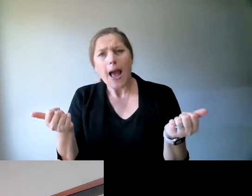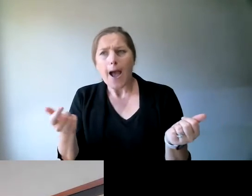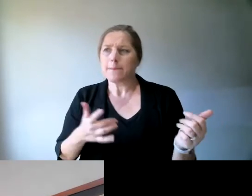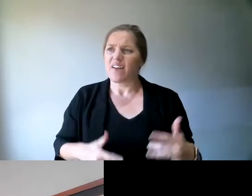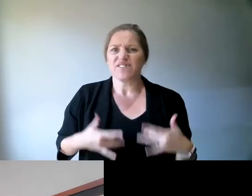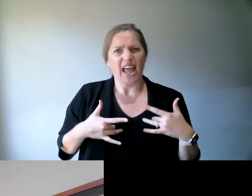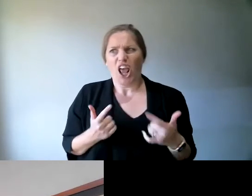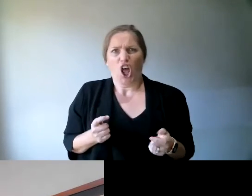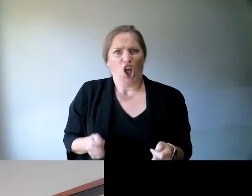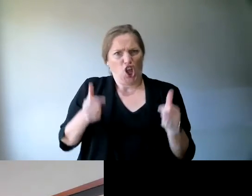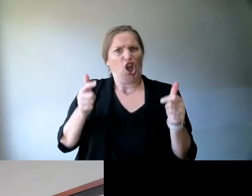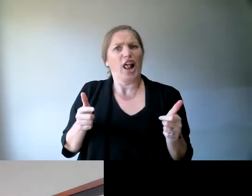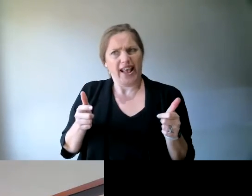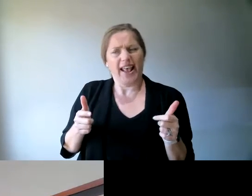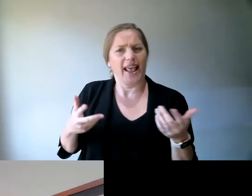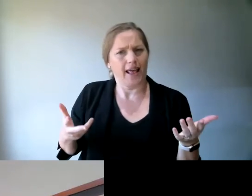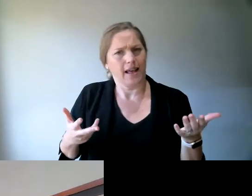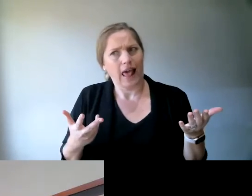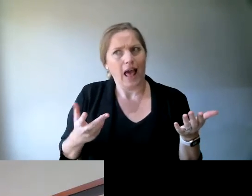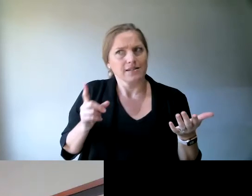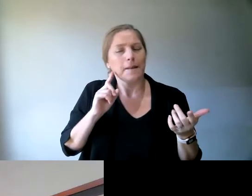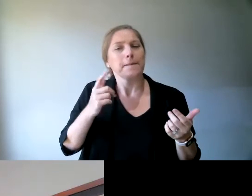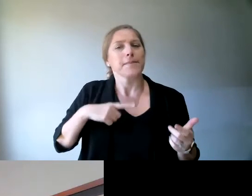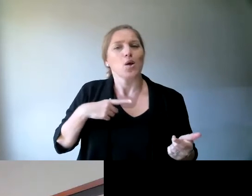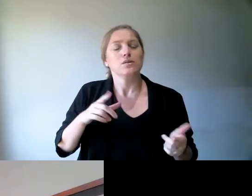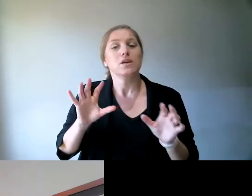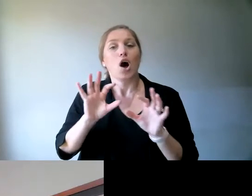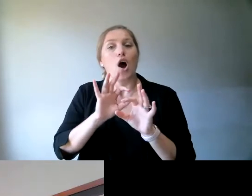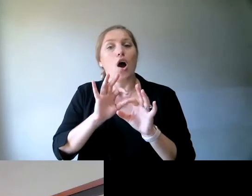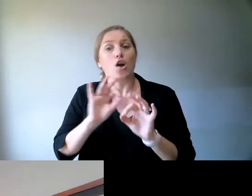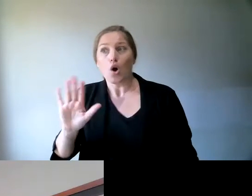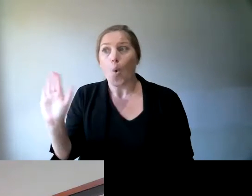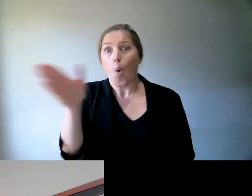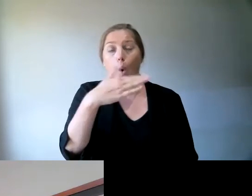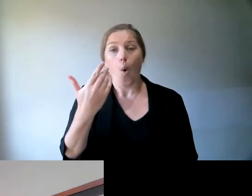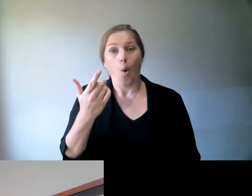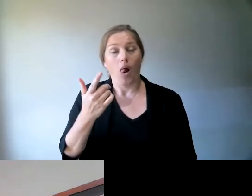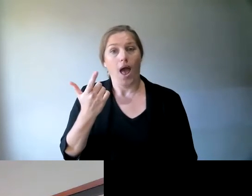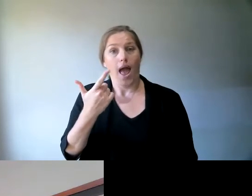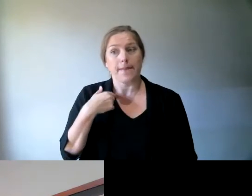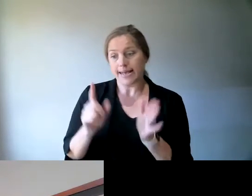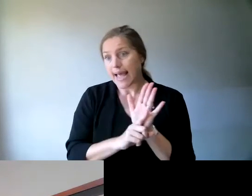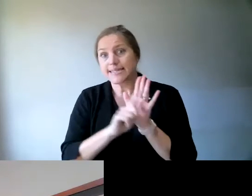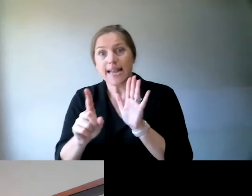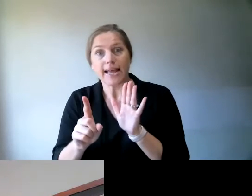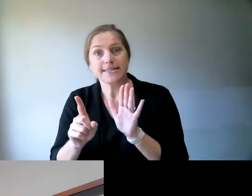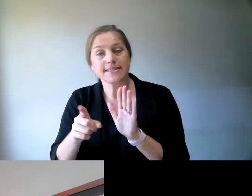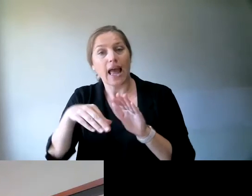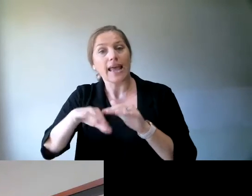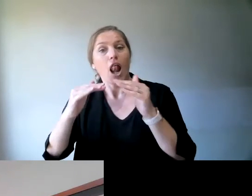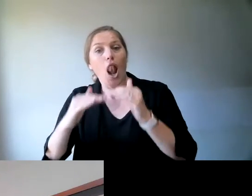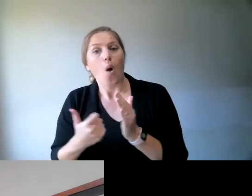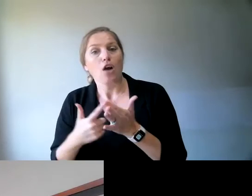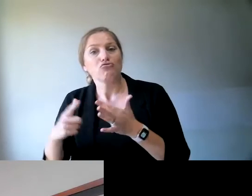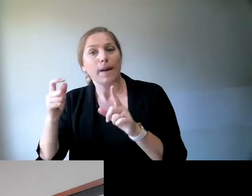not every candidate in the lower house, in the House of Reps, and certainly not all Senate candidates have yet been announced.